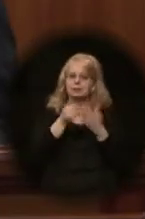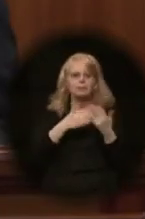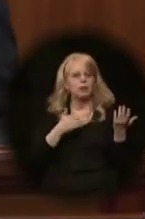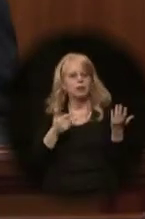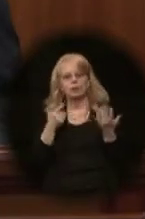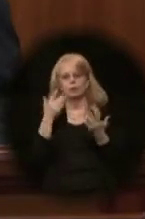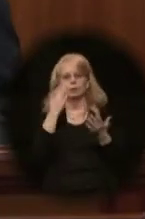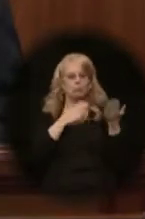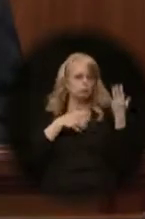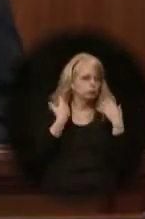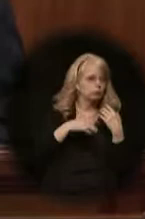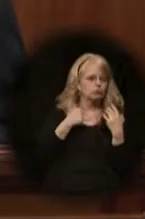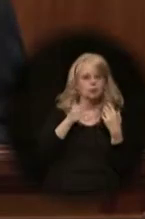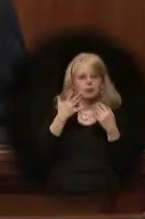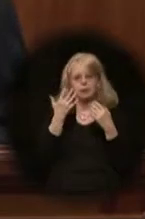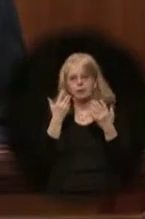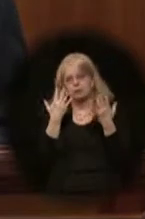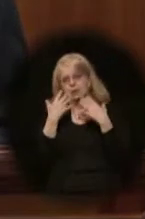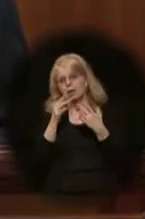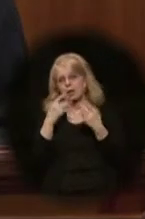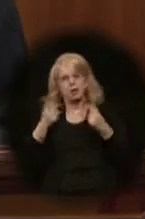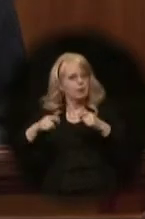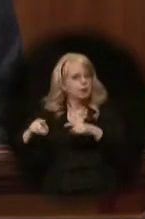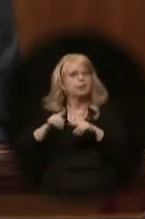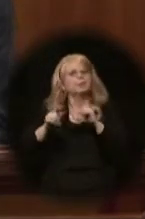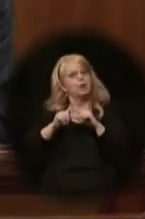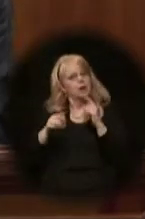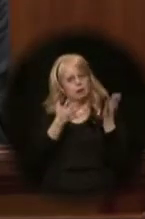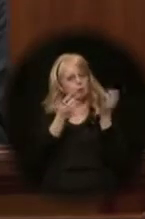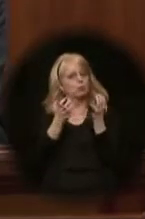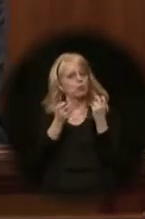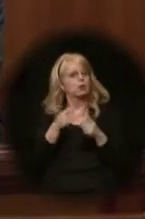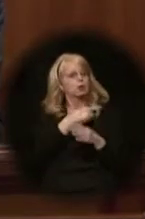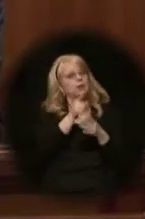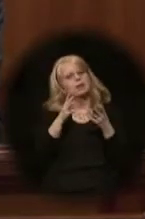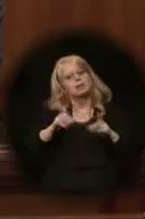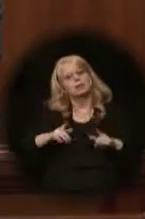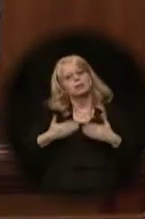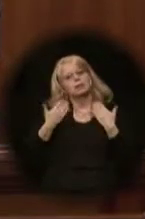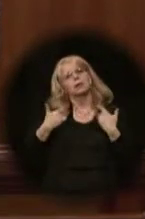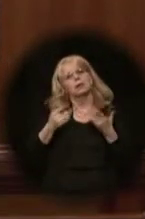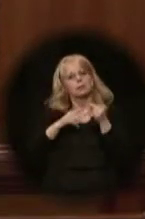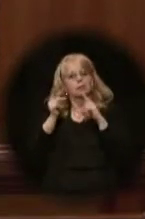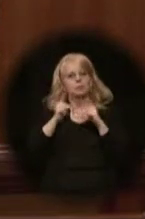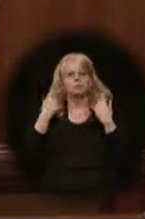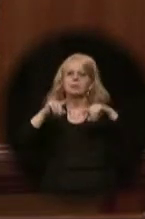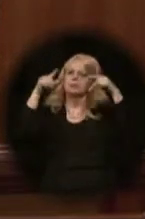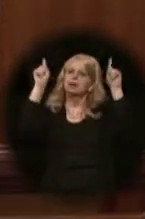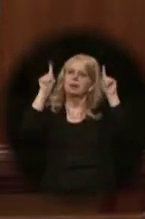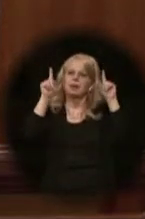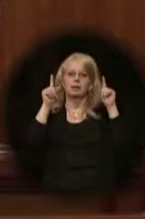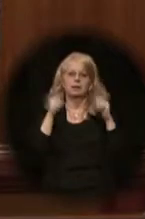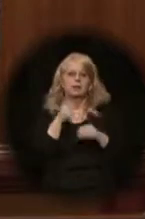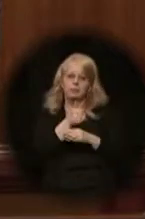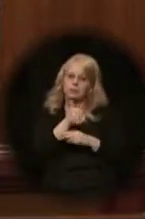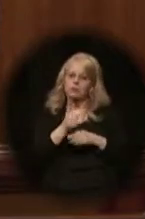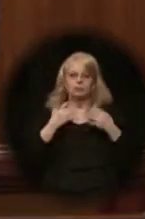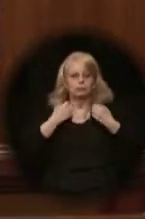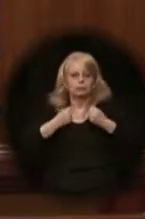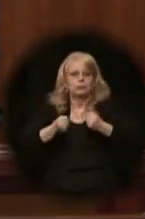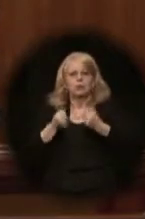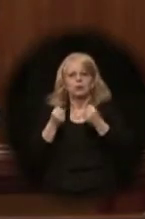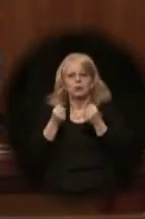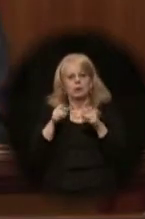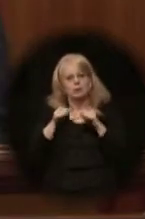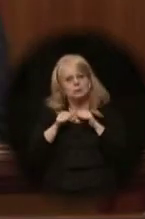in his own life, Trevor wants nothing more than to see these young people succeed in life. So Trevor's courage, his resilience,